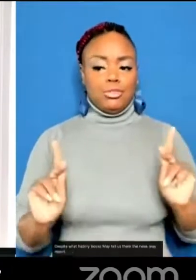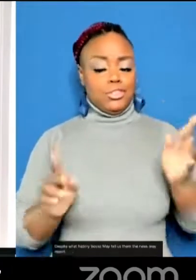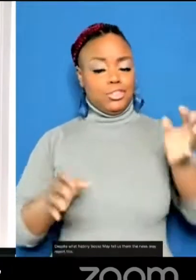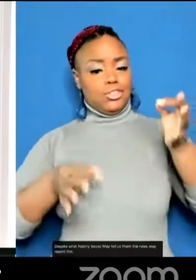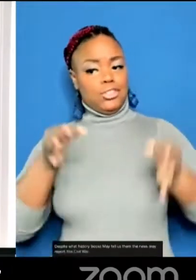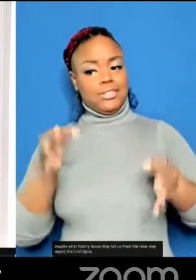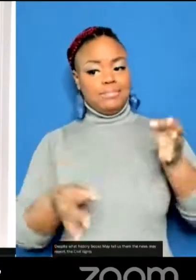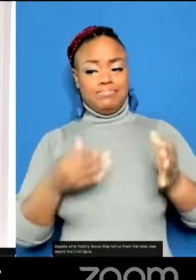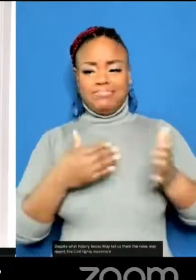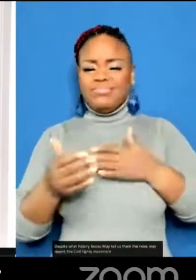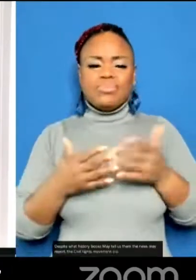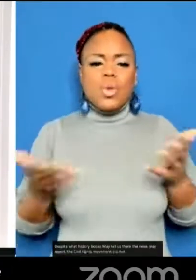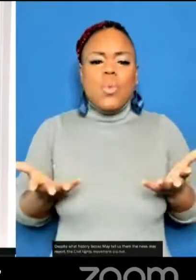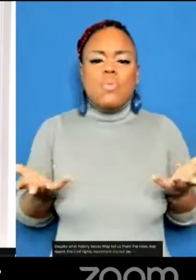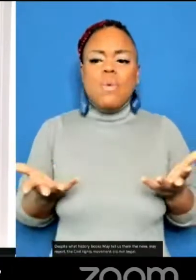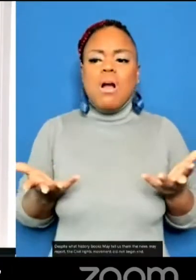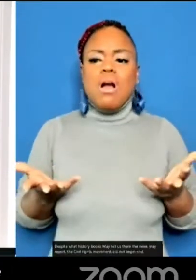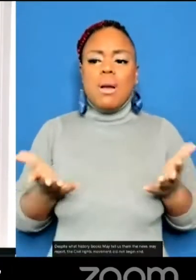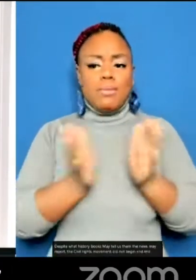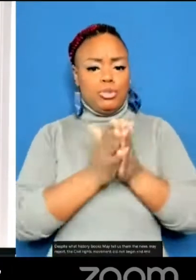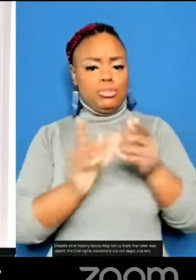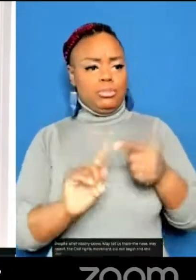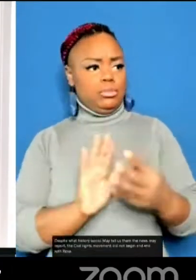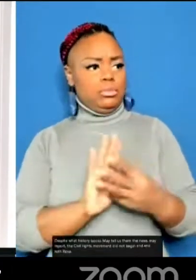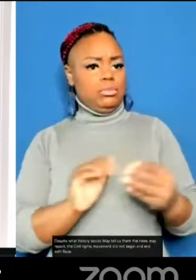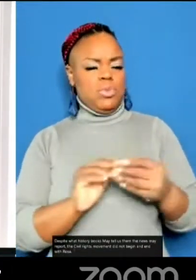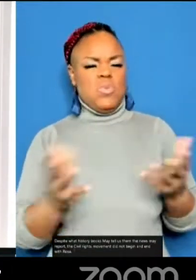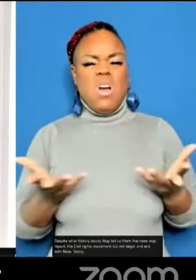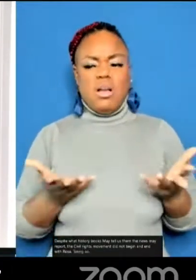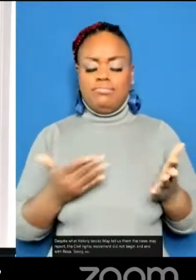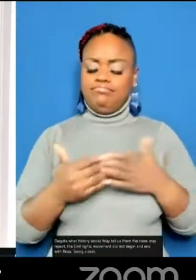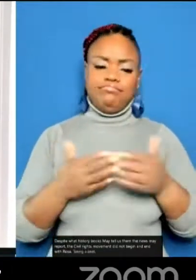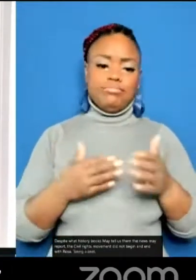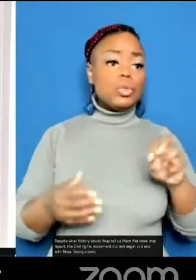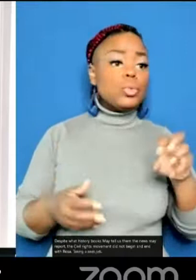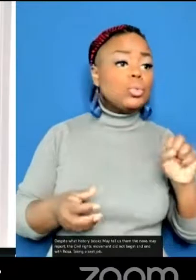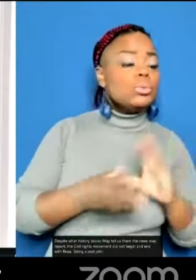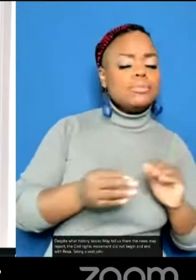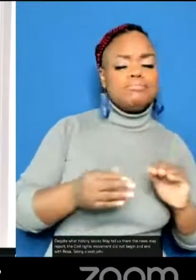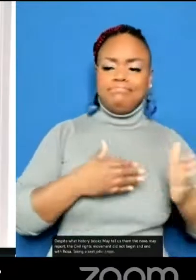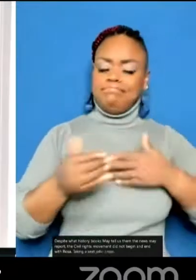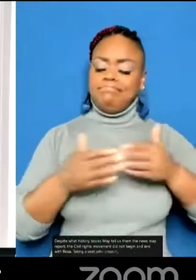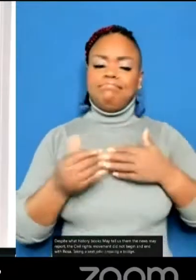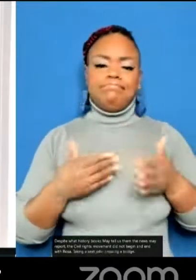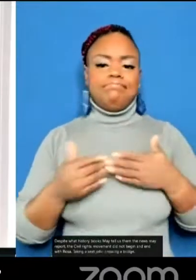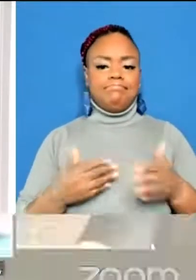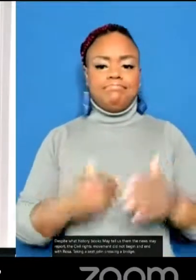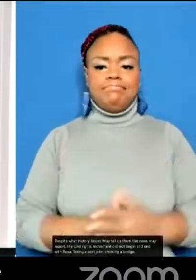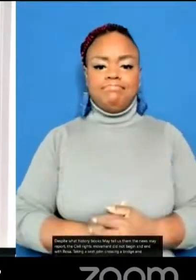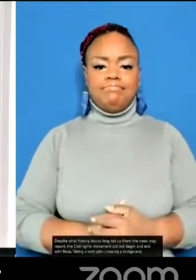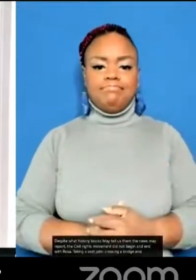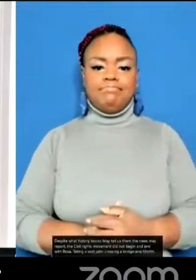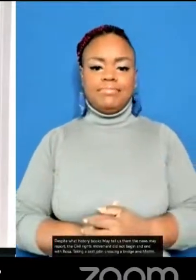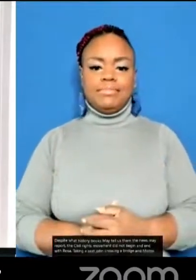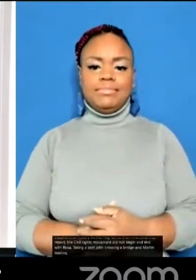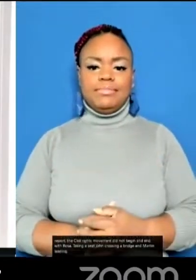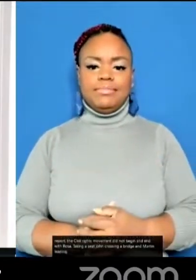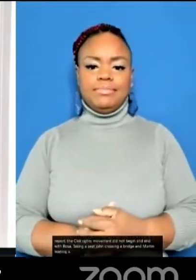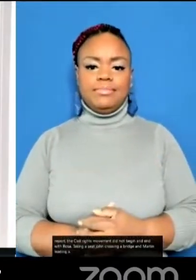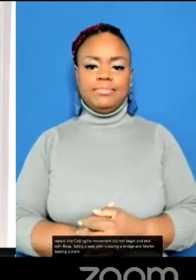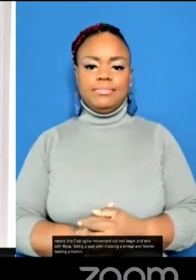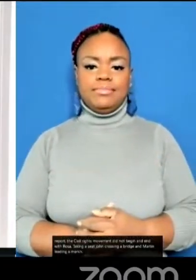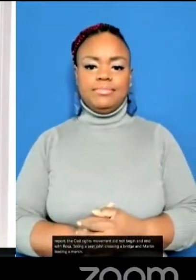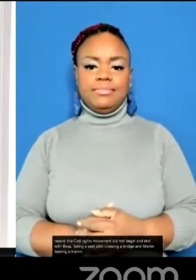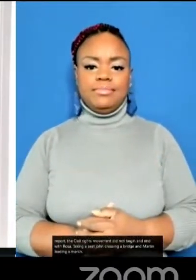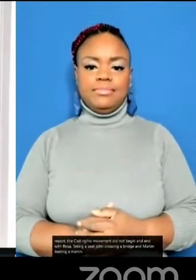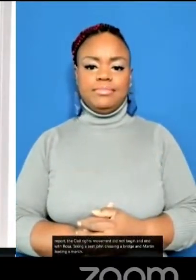the civil rights movement did not begin and end with Rosa taking a seat, John crossing a bridge, and Martin leading a march.